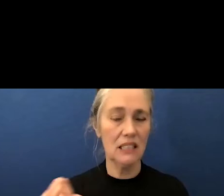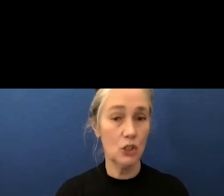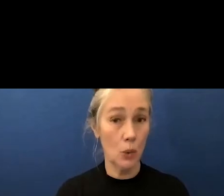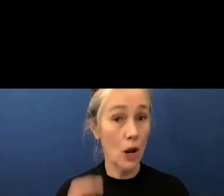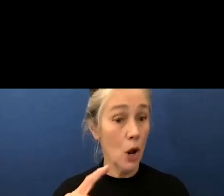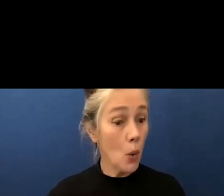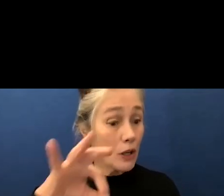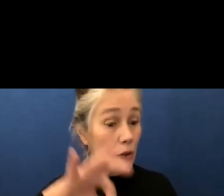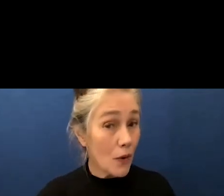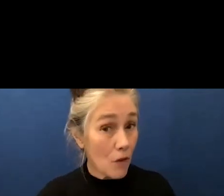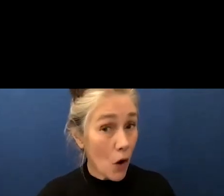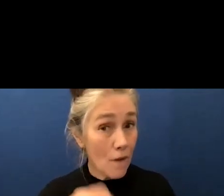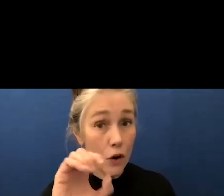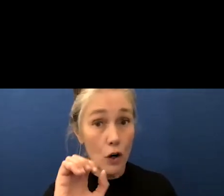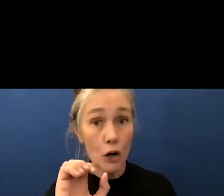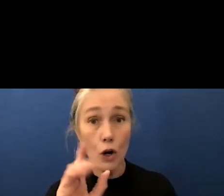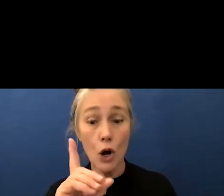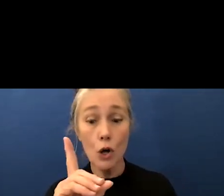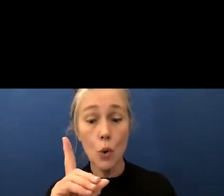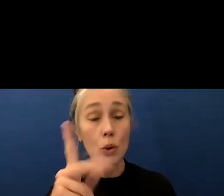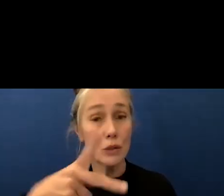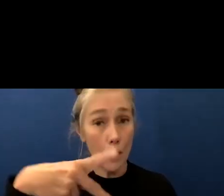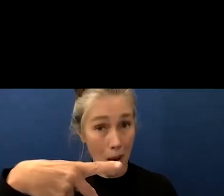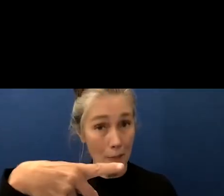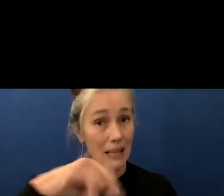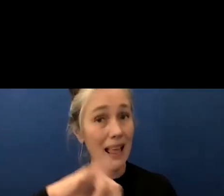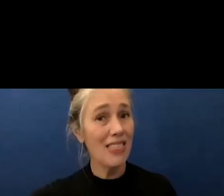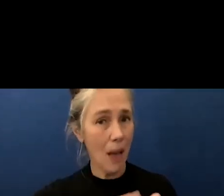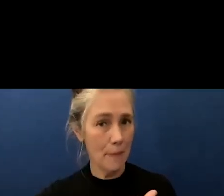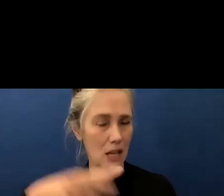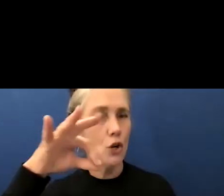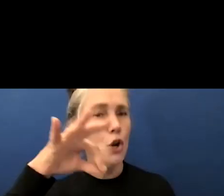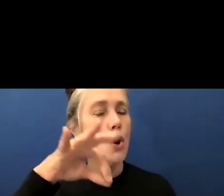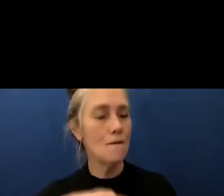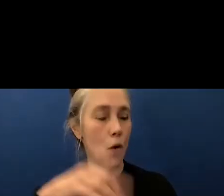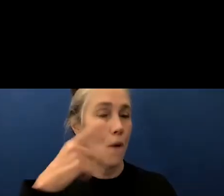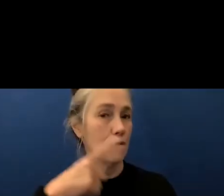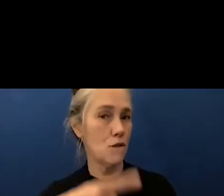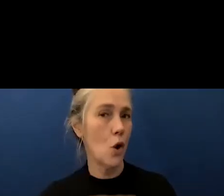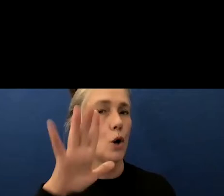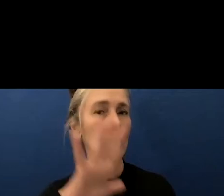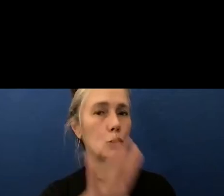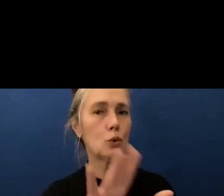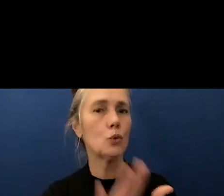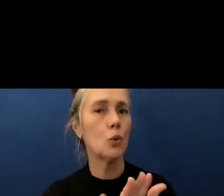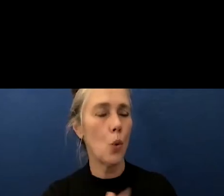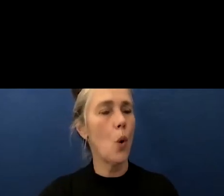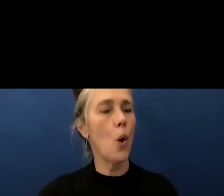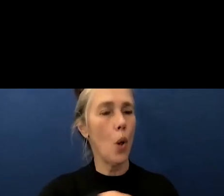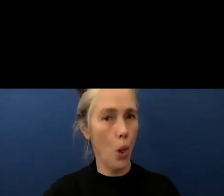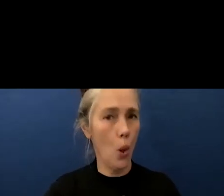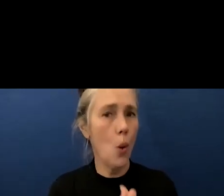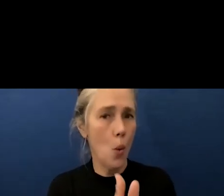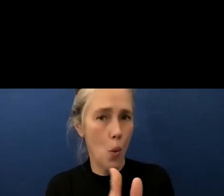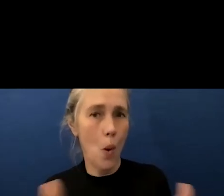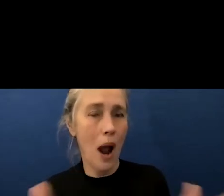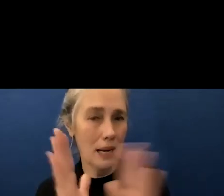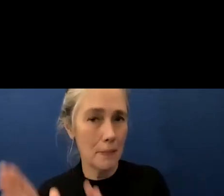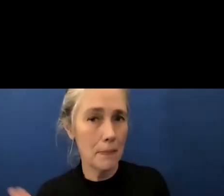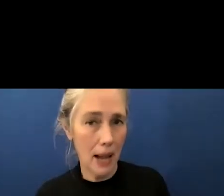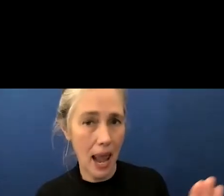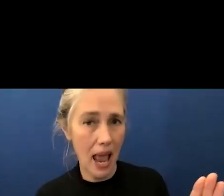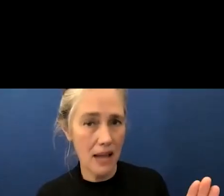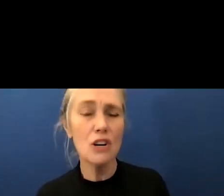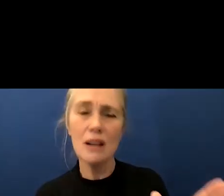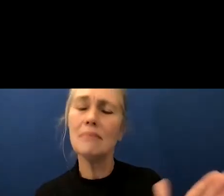pueblos you'll actually be voting for a school-wide plan that will be the shift and that that is doable under the